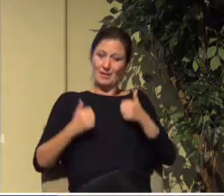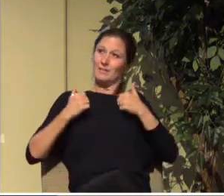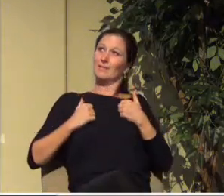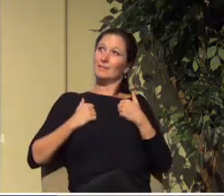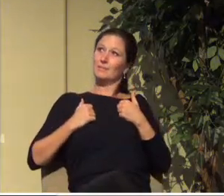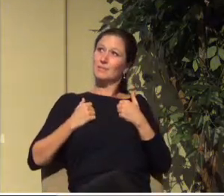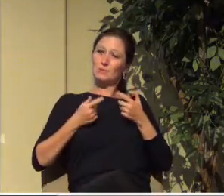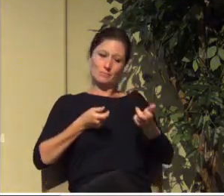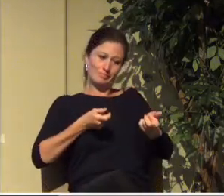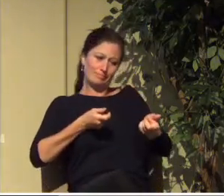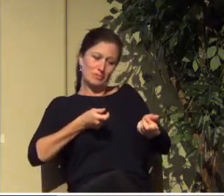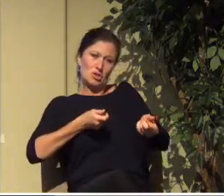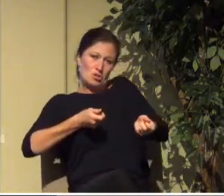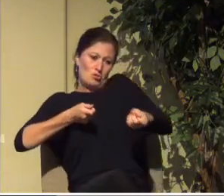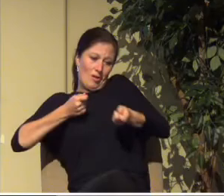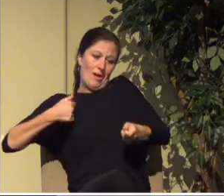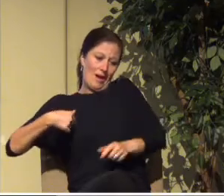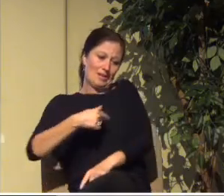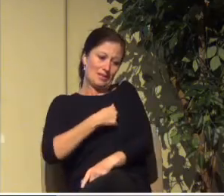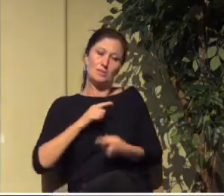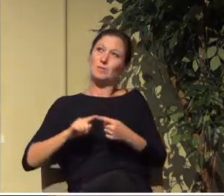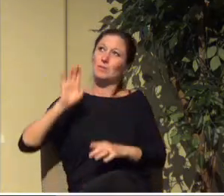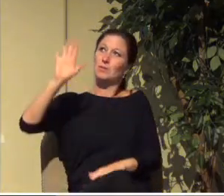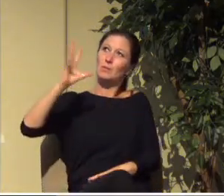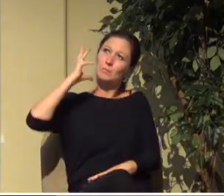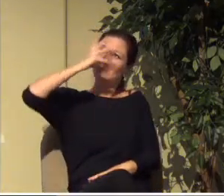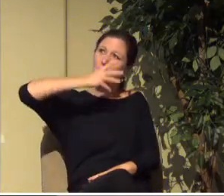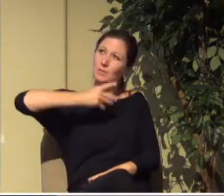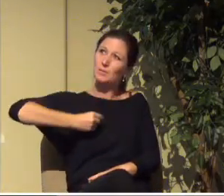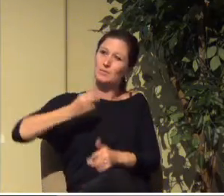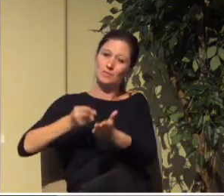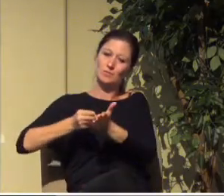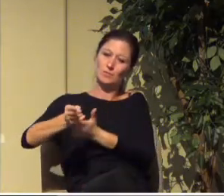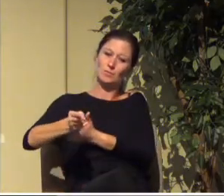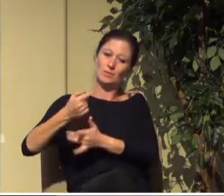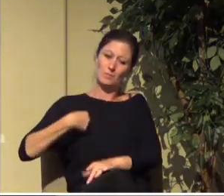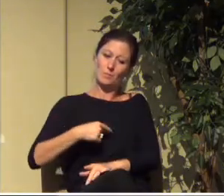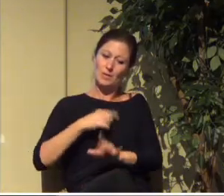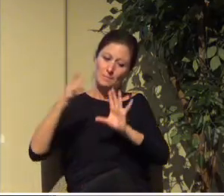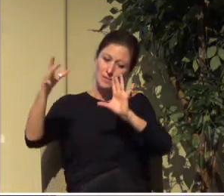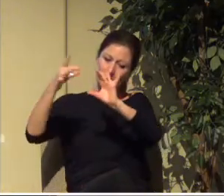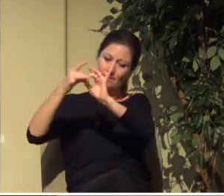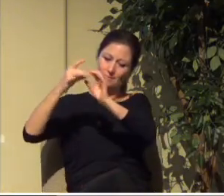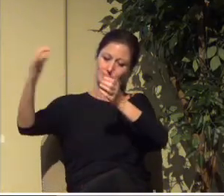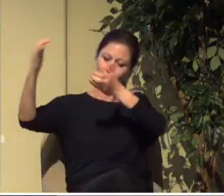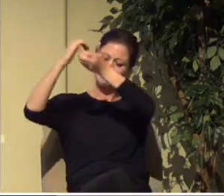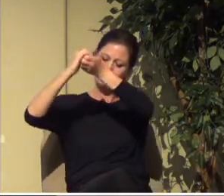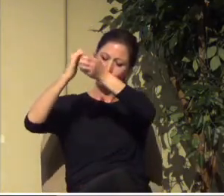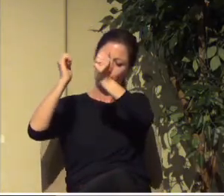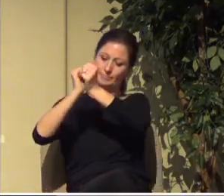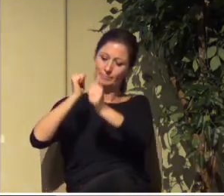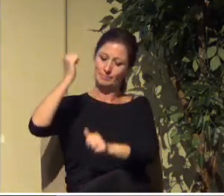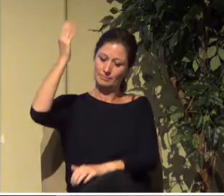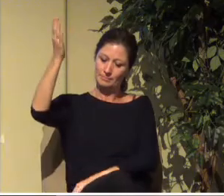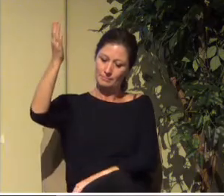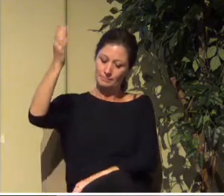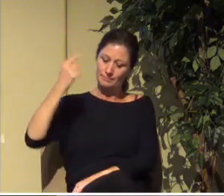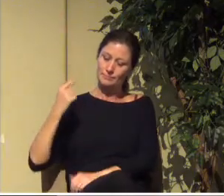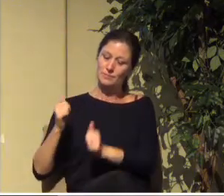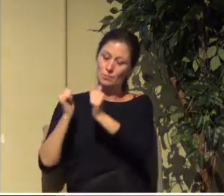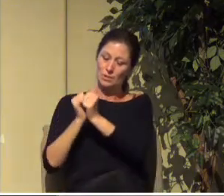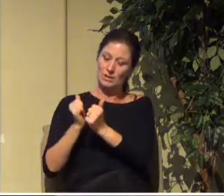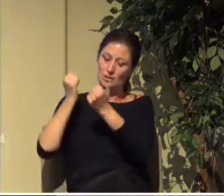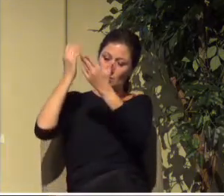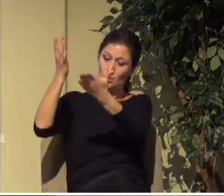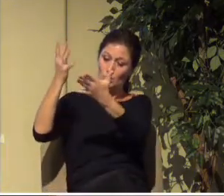the beauteous and glorious truth that we are in you that we belong to you that we are with you and that with you